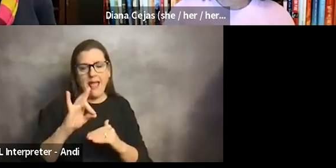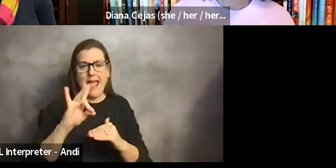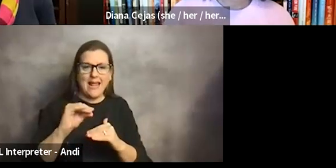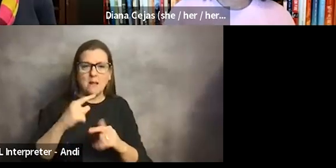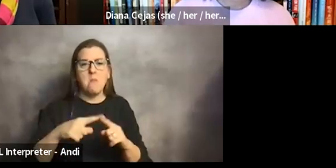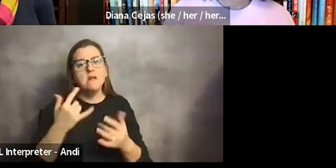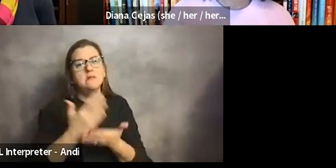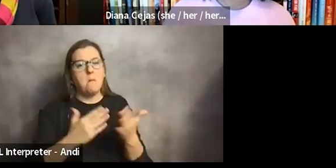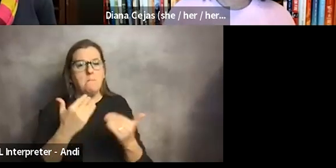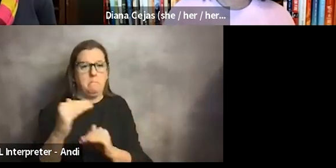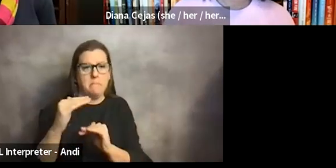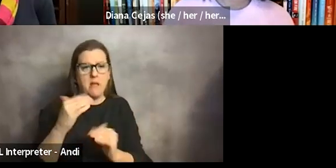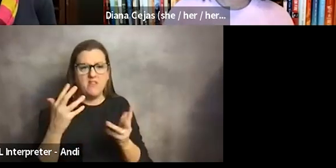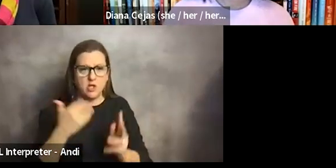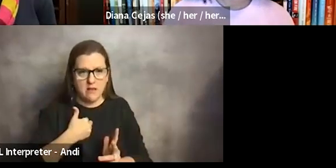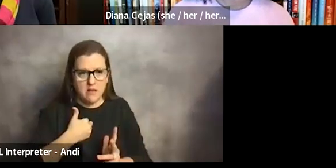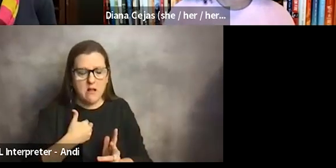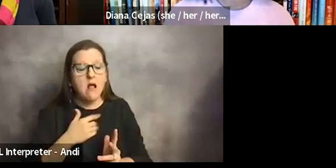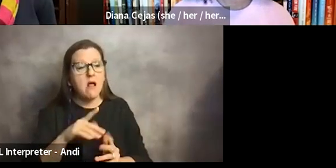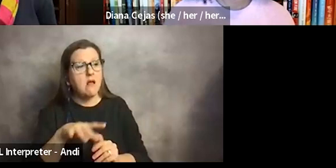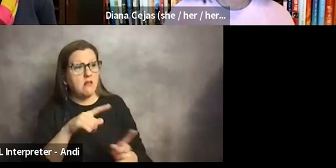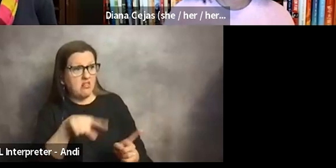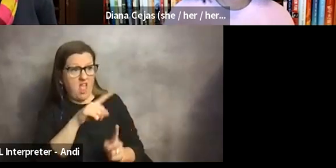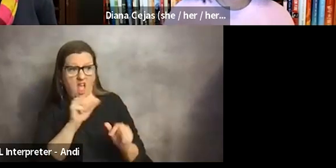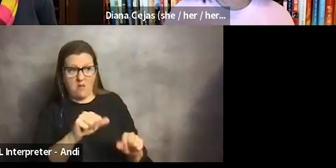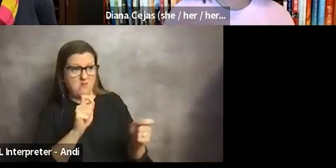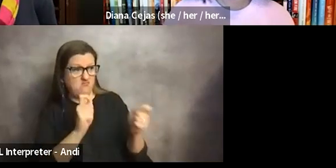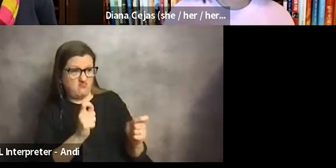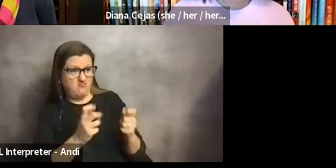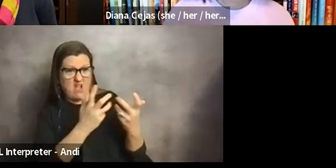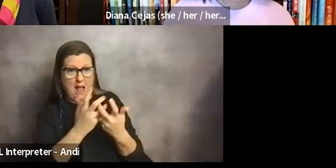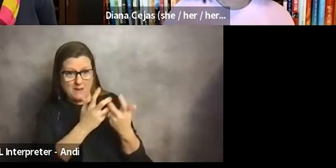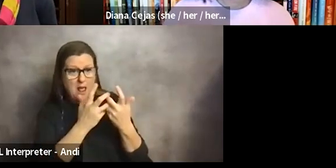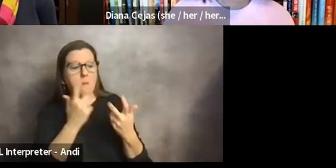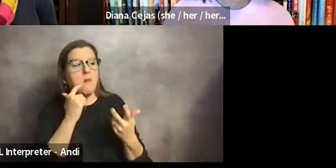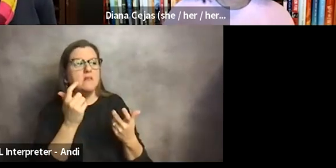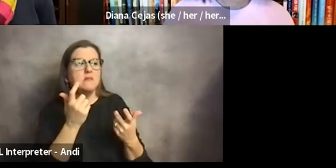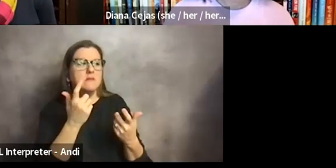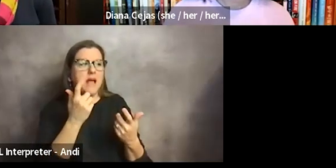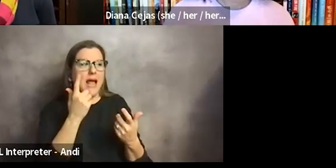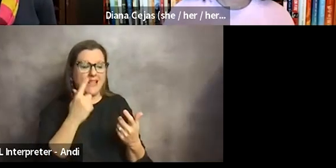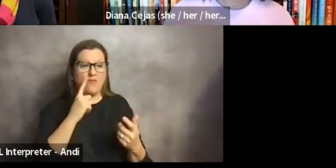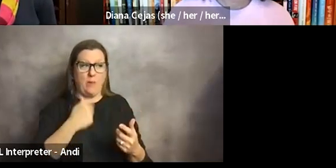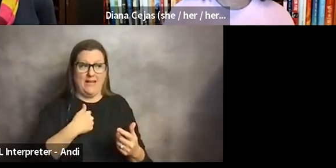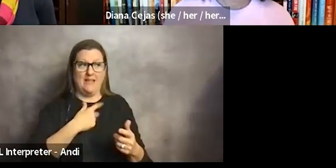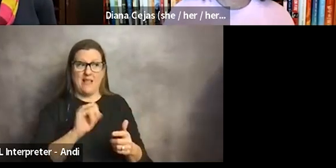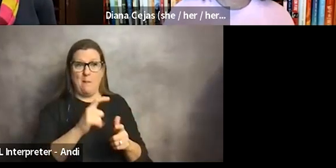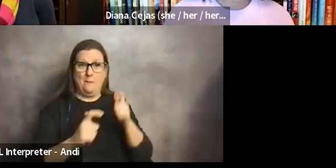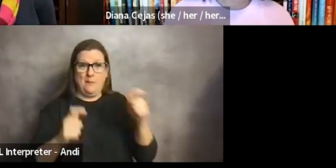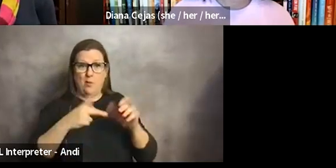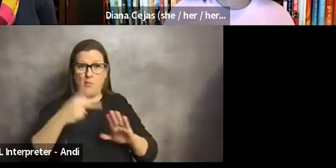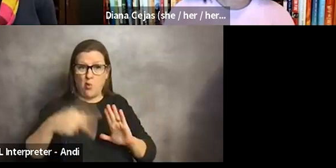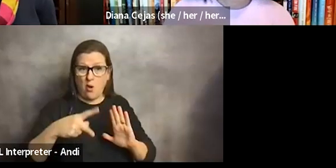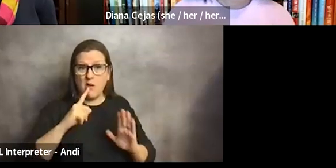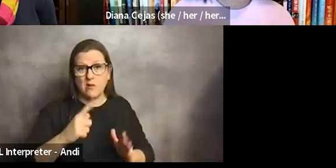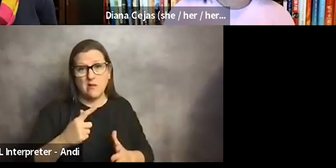restriction. And I found that they were able to accommodate me being in a bigger program. will say at least for me was really helpful, especially